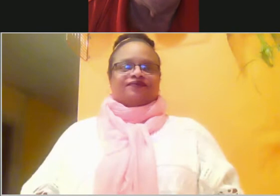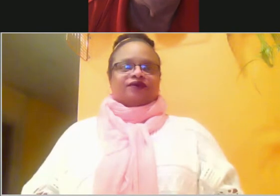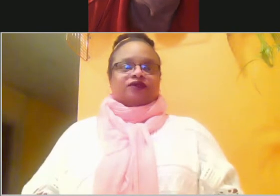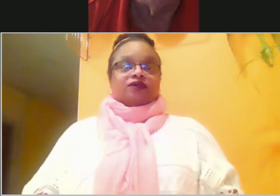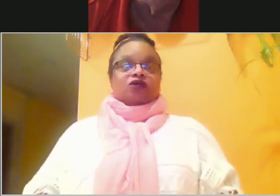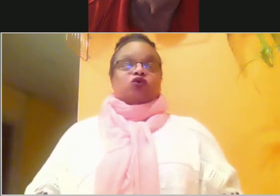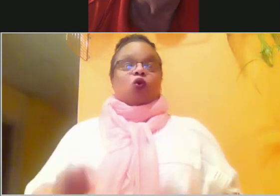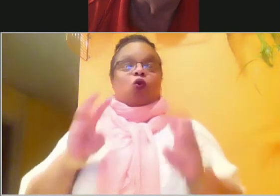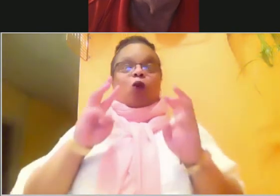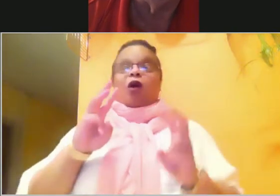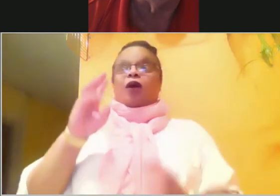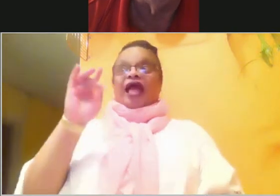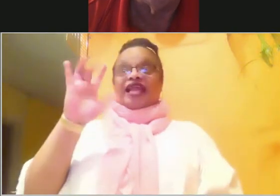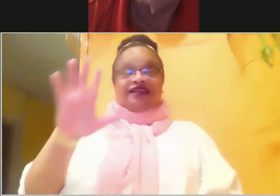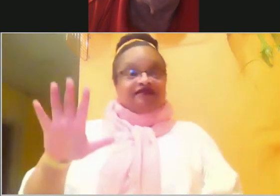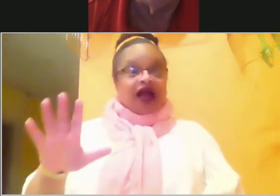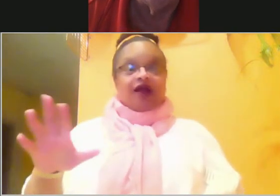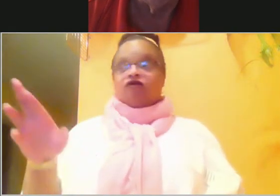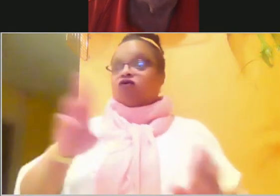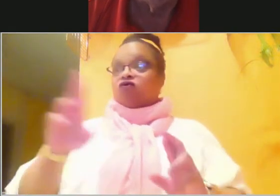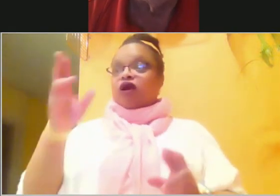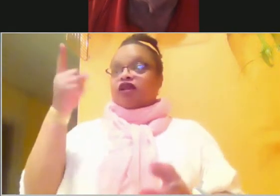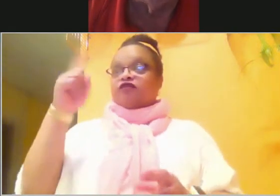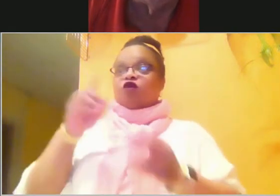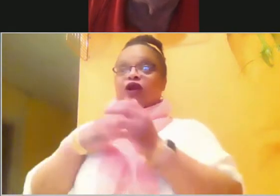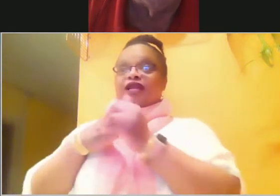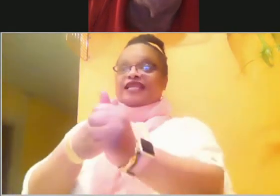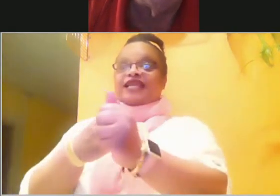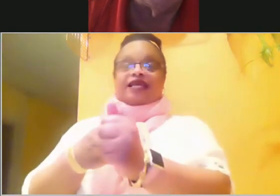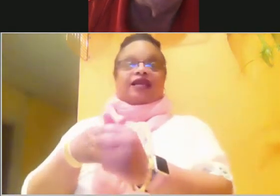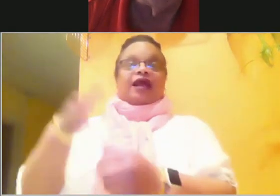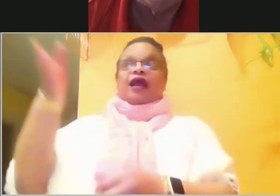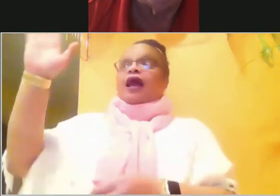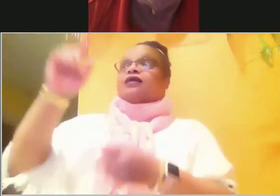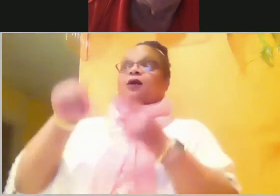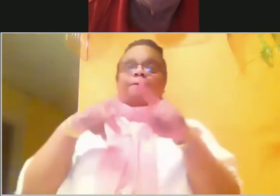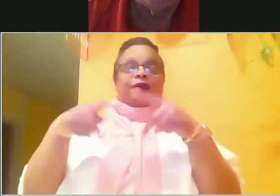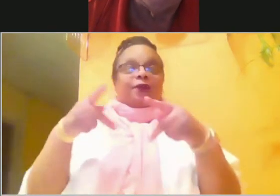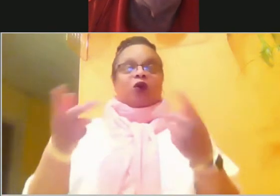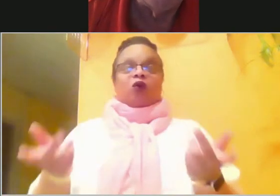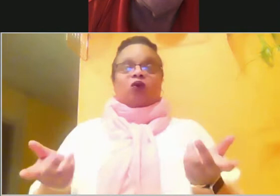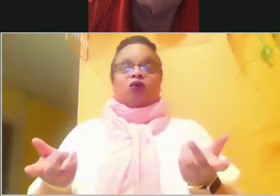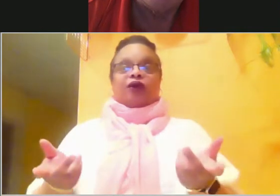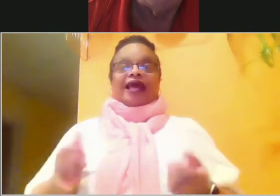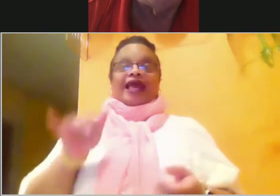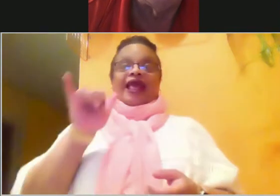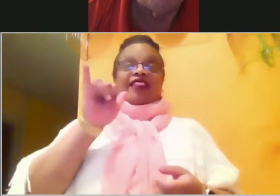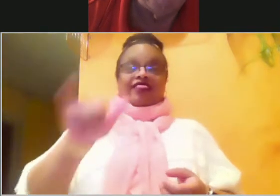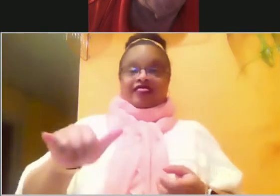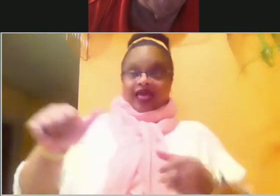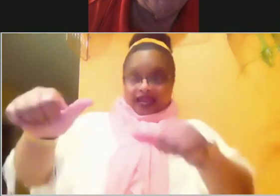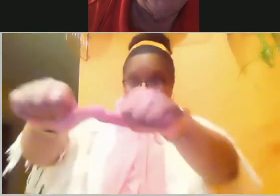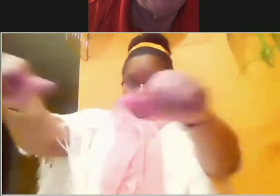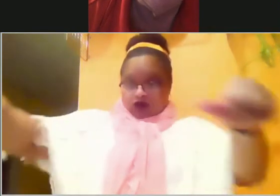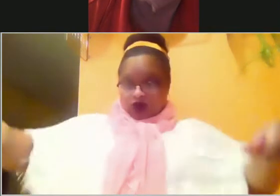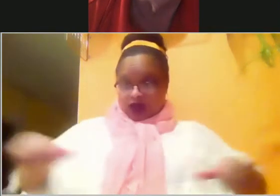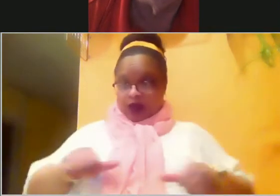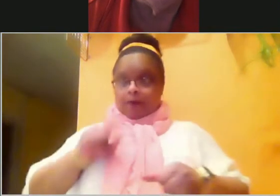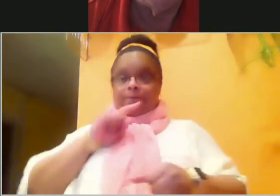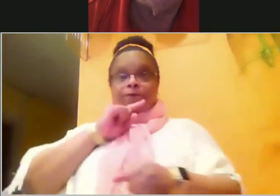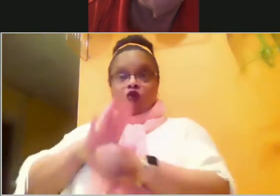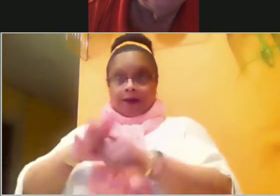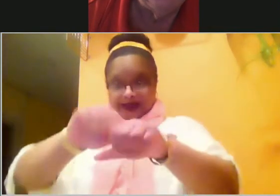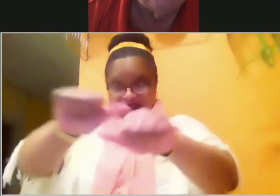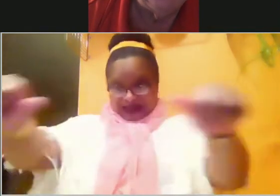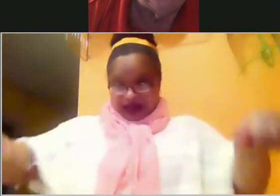of 85 and going into a promised land that God had promised Moses back in the day. And now he's got to be prepared and get